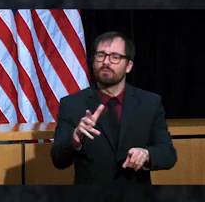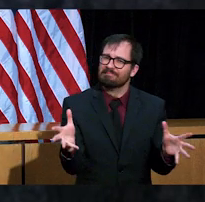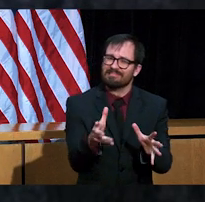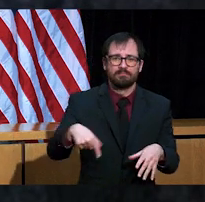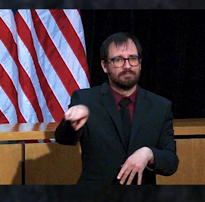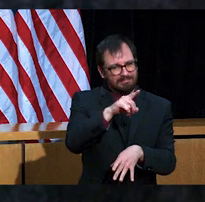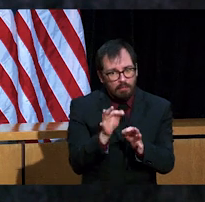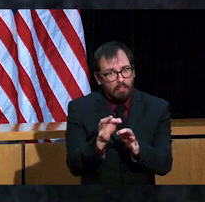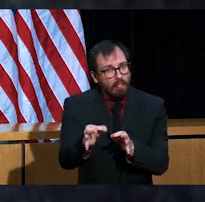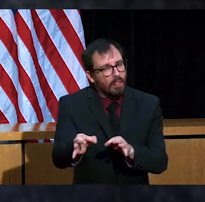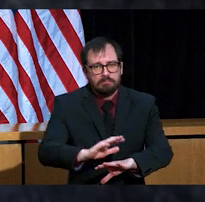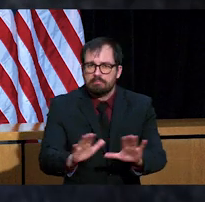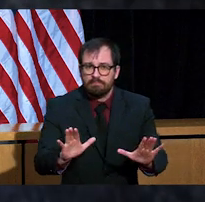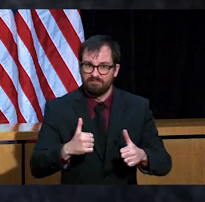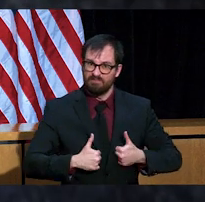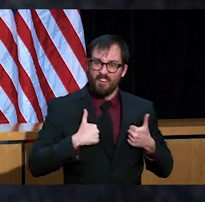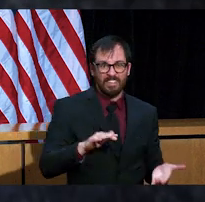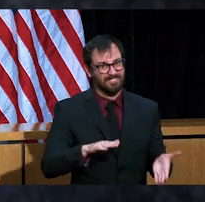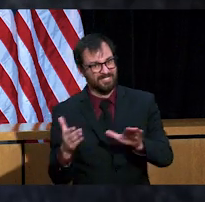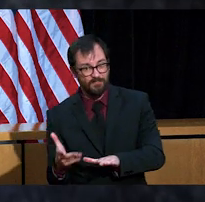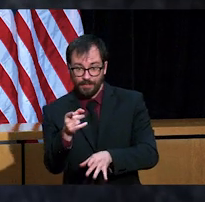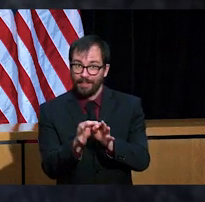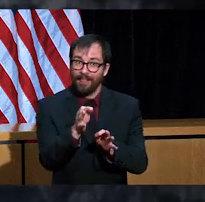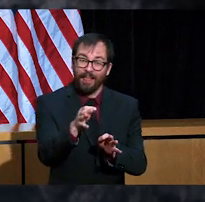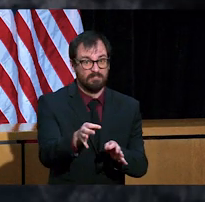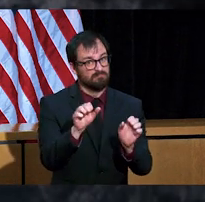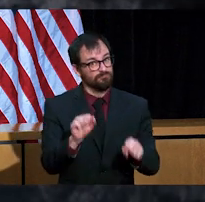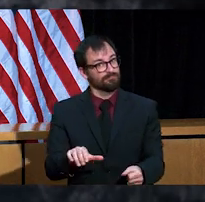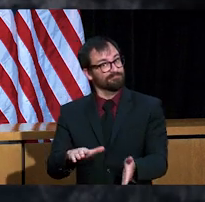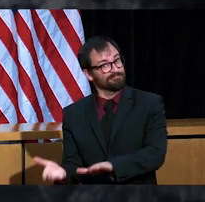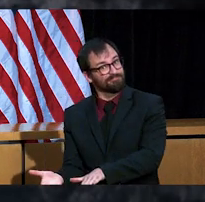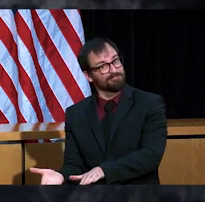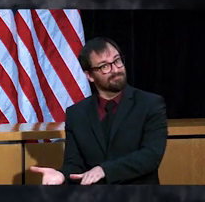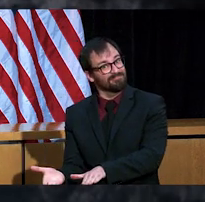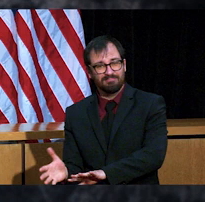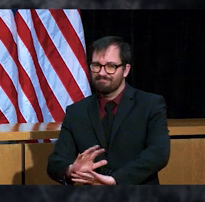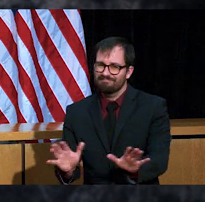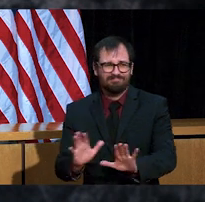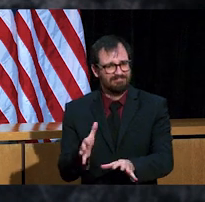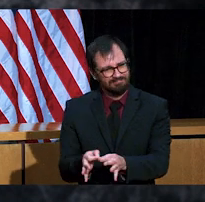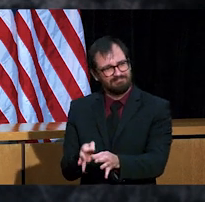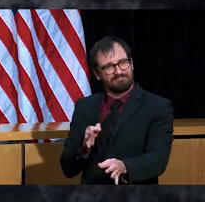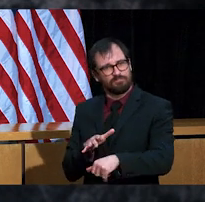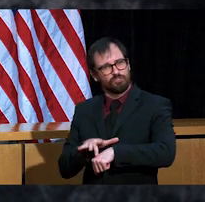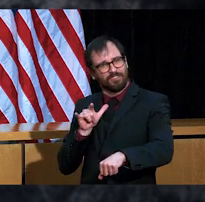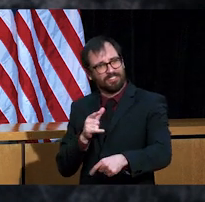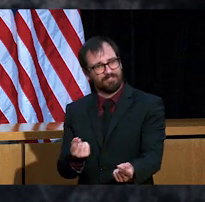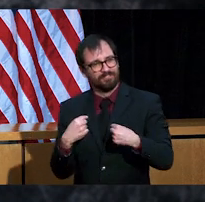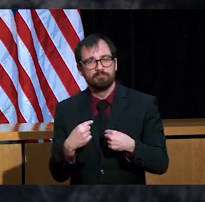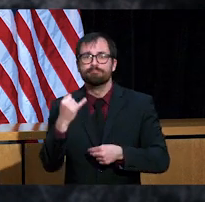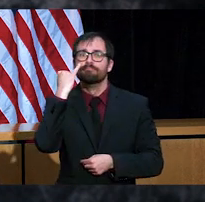time can be the difference. Between life and death. If you experience a medical emergency, call 911